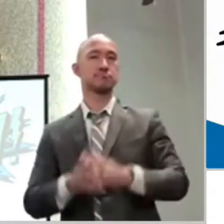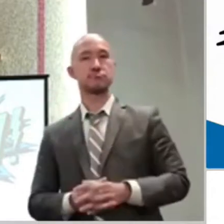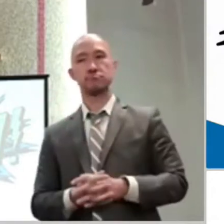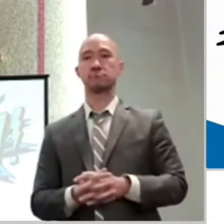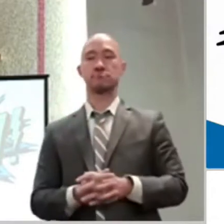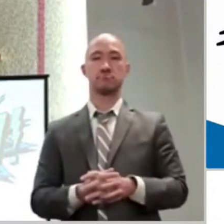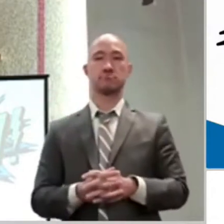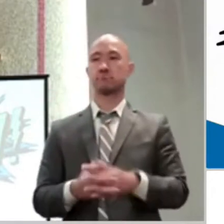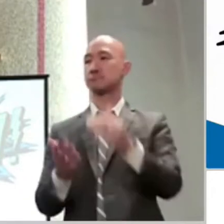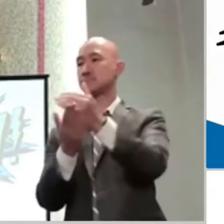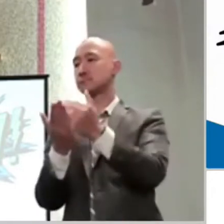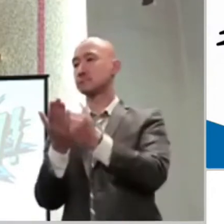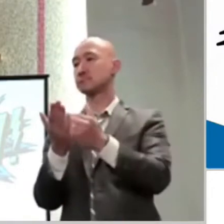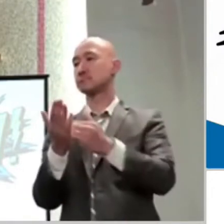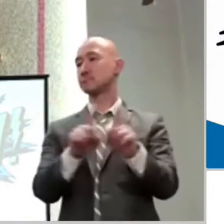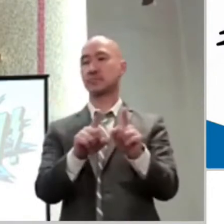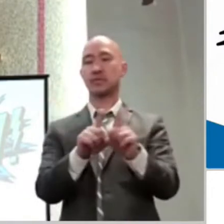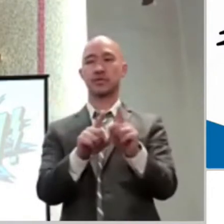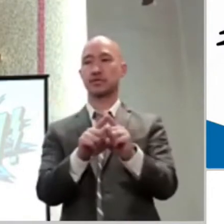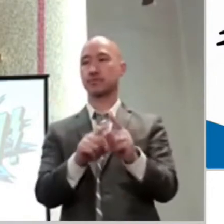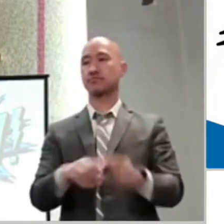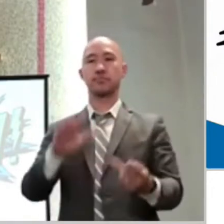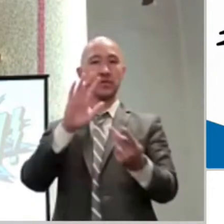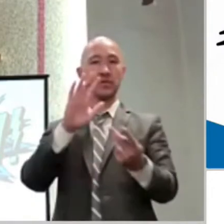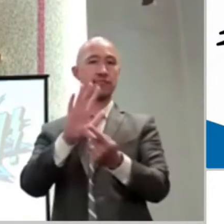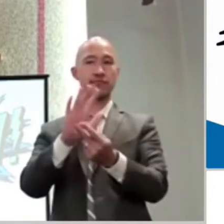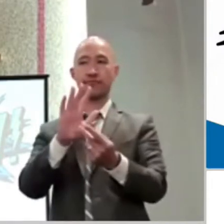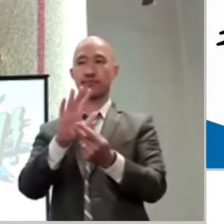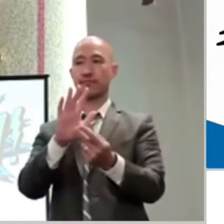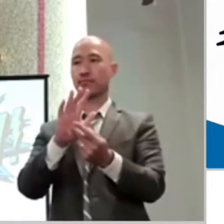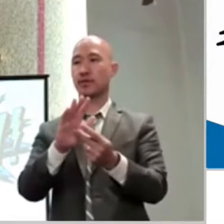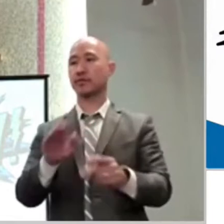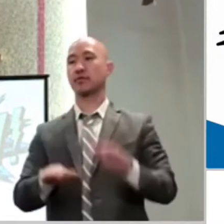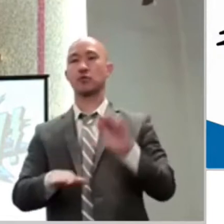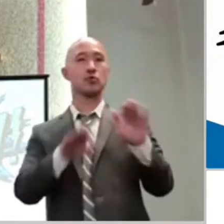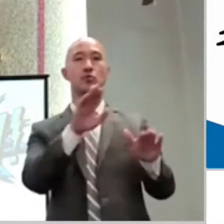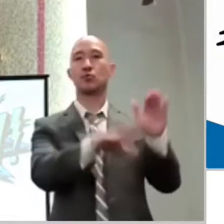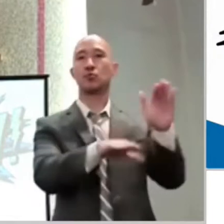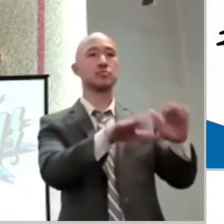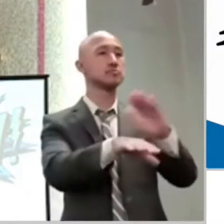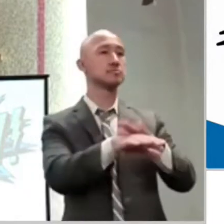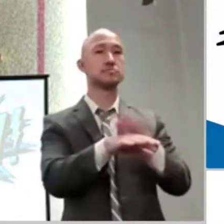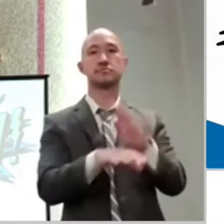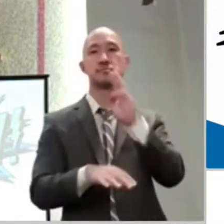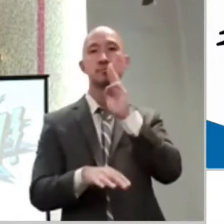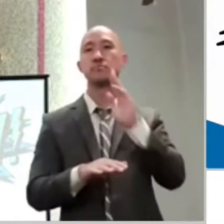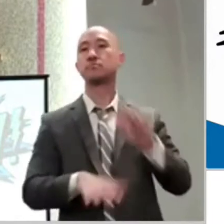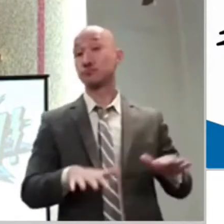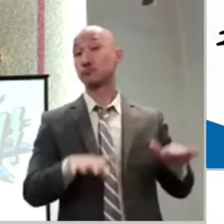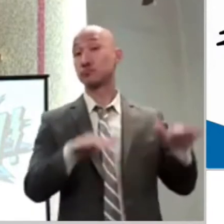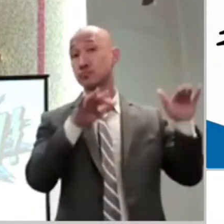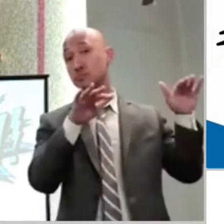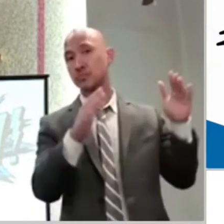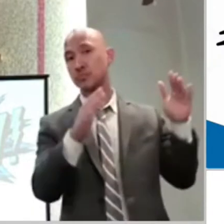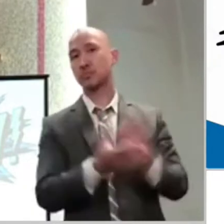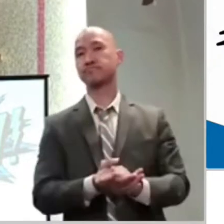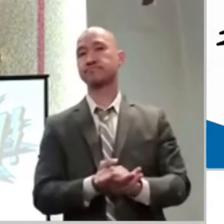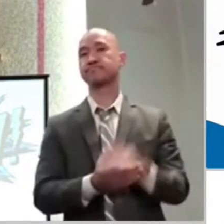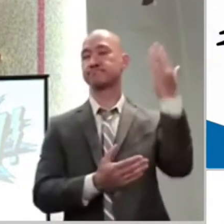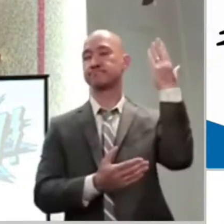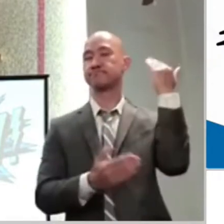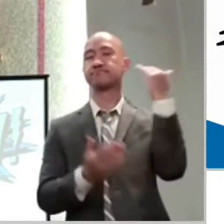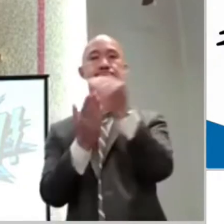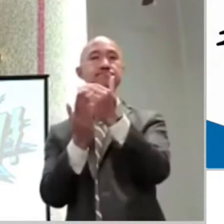about faith then as well. Usually what derails faith are strong emotions. It's our passions, our emotions